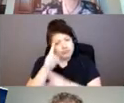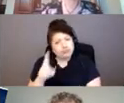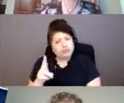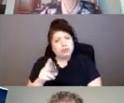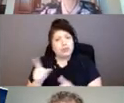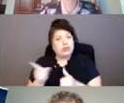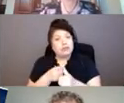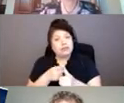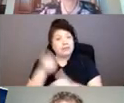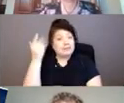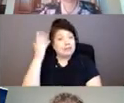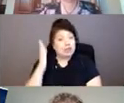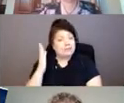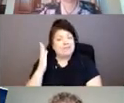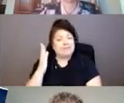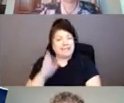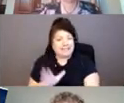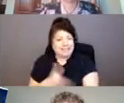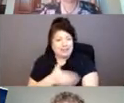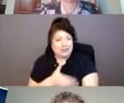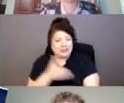singer, Marion Newman.